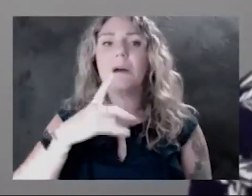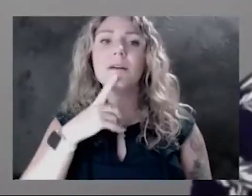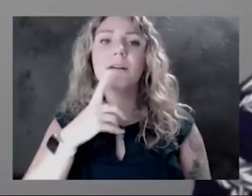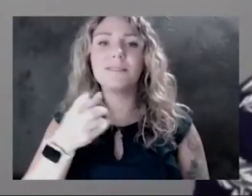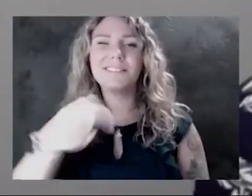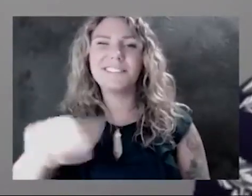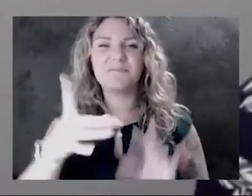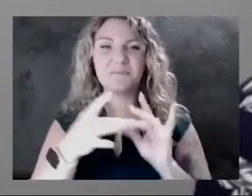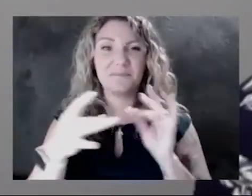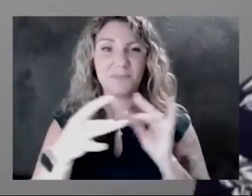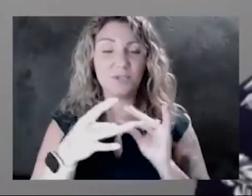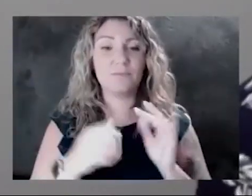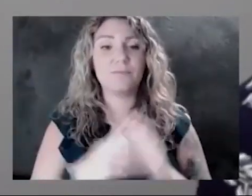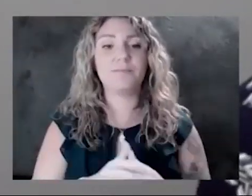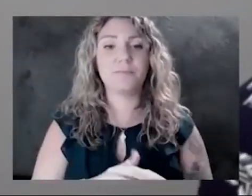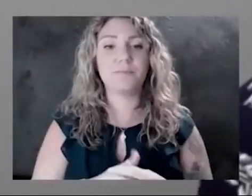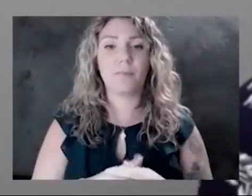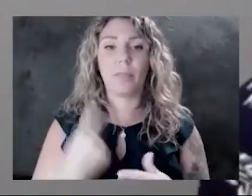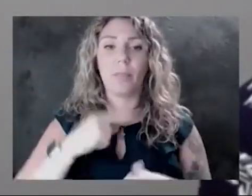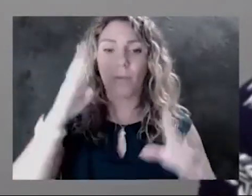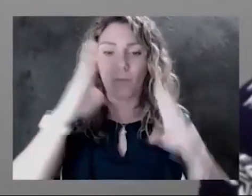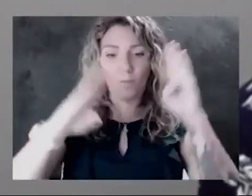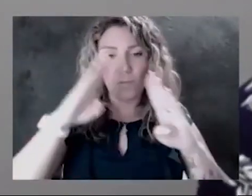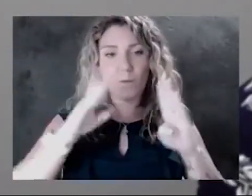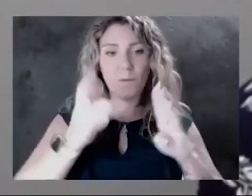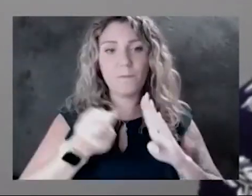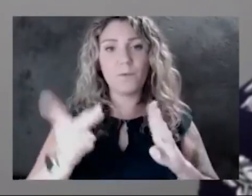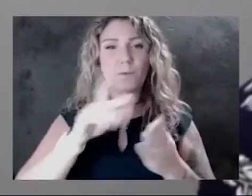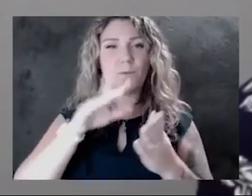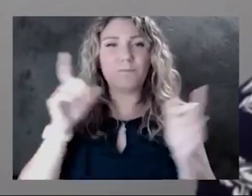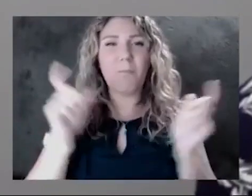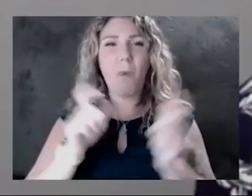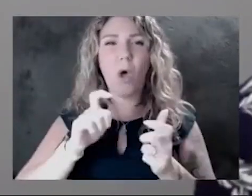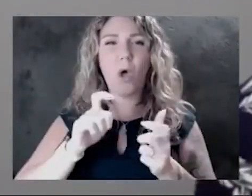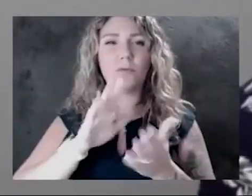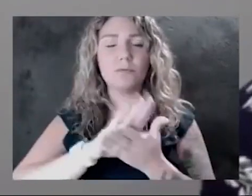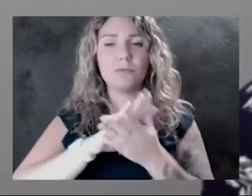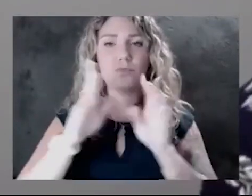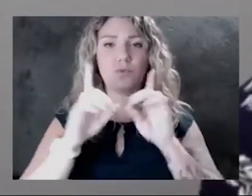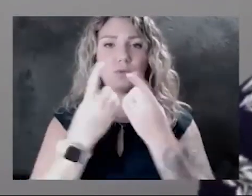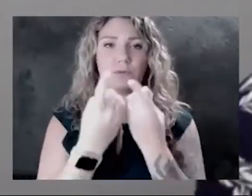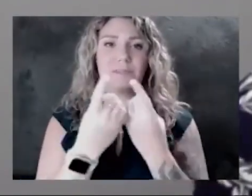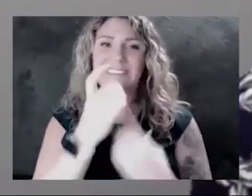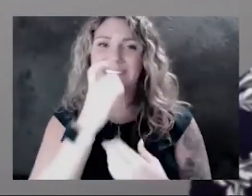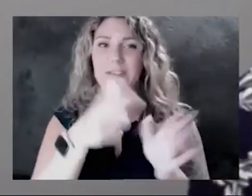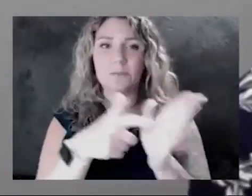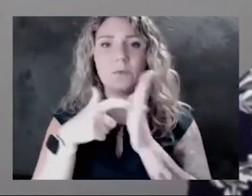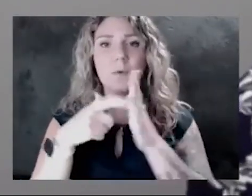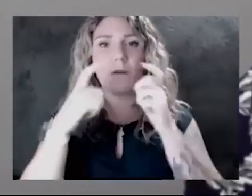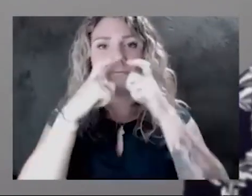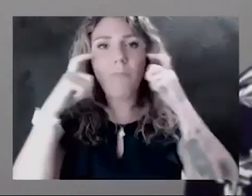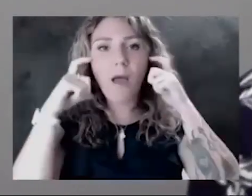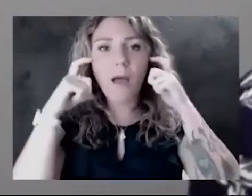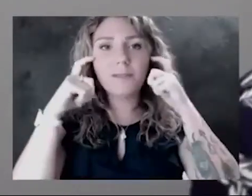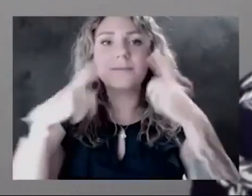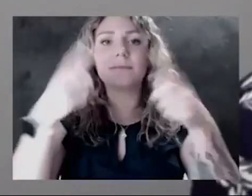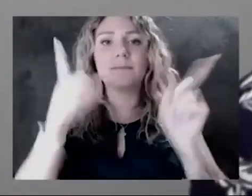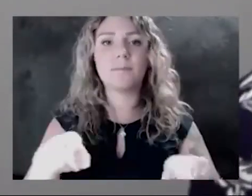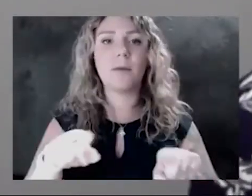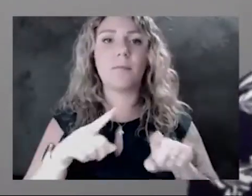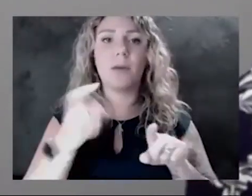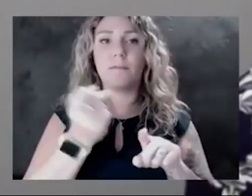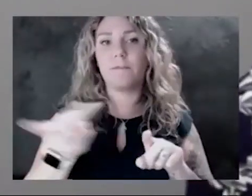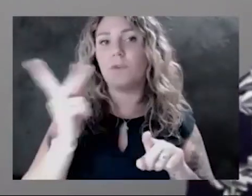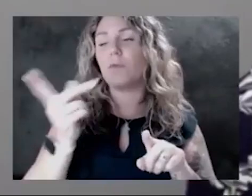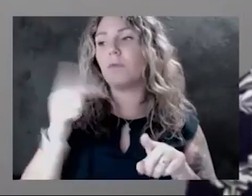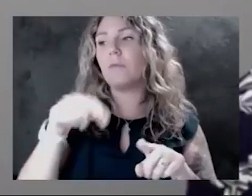think, you know, we're worried that there are going to be a couple of our smaller school districts that aren't going to make that mask mandate happen. A couple of them still